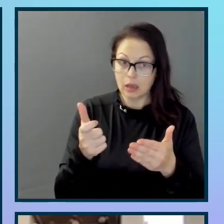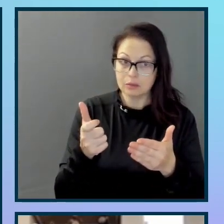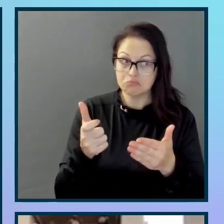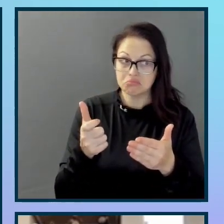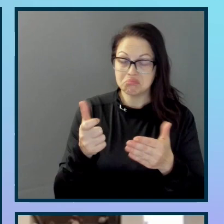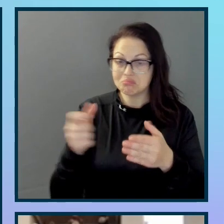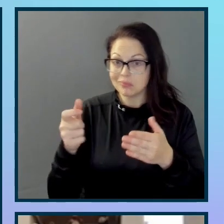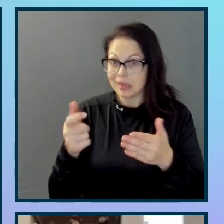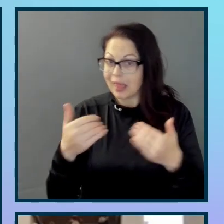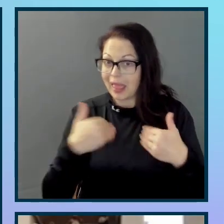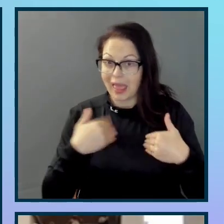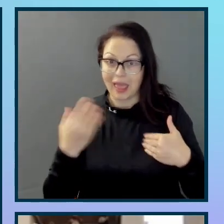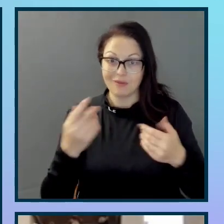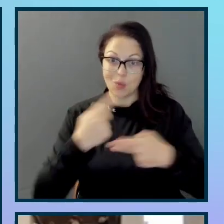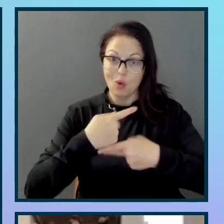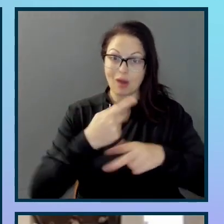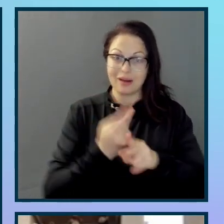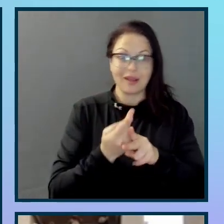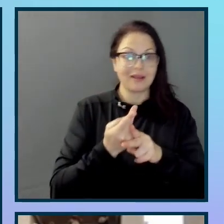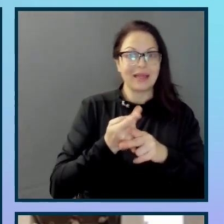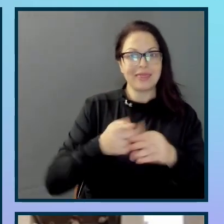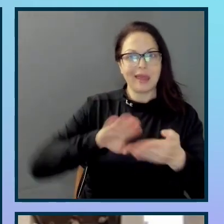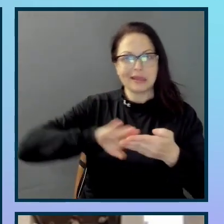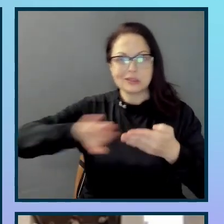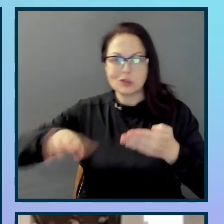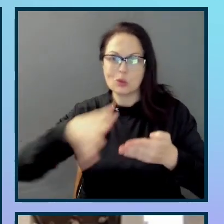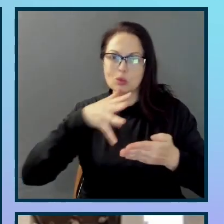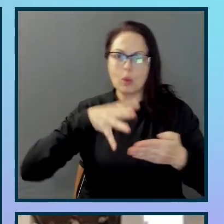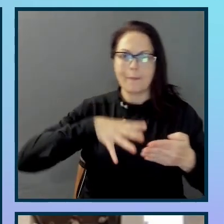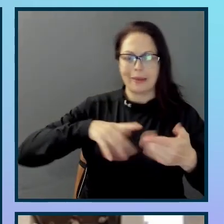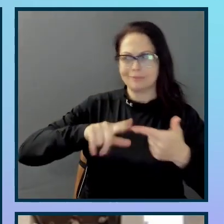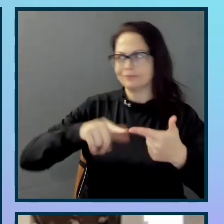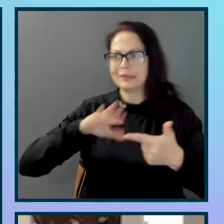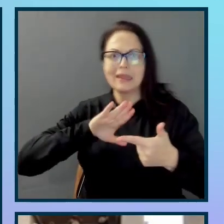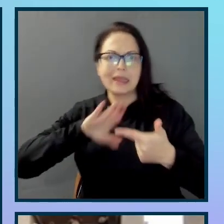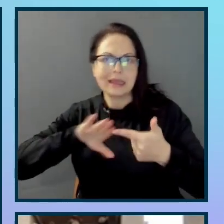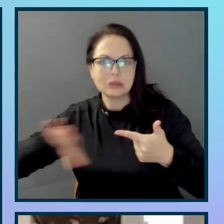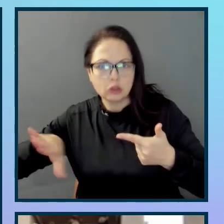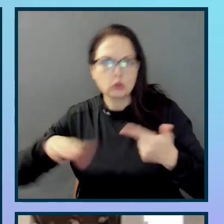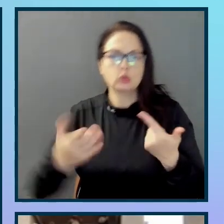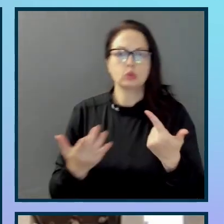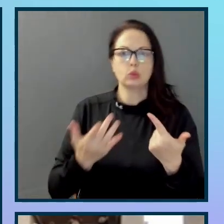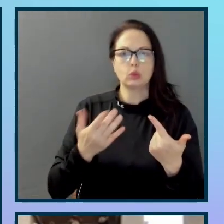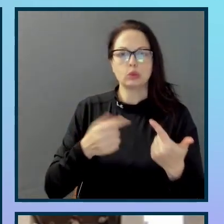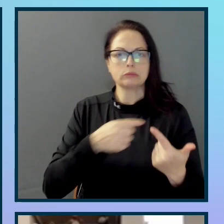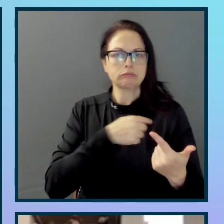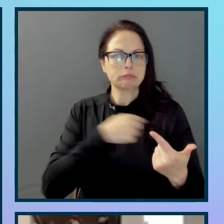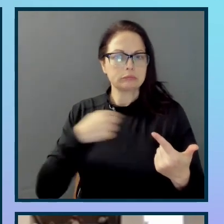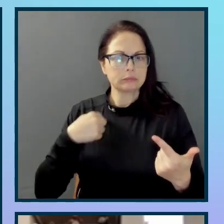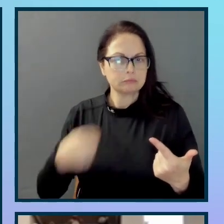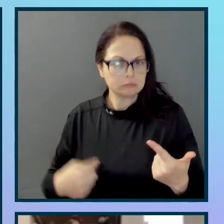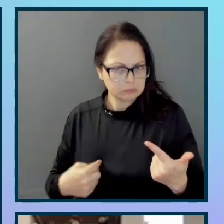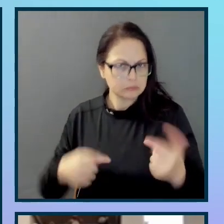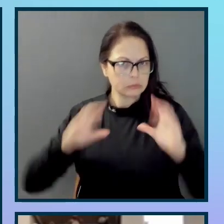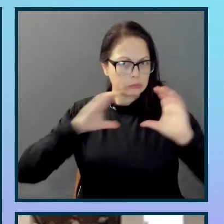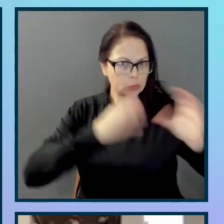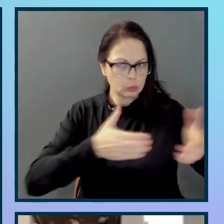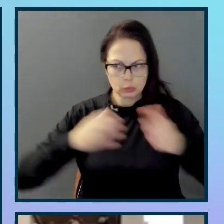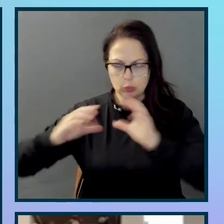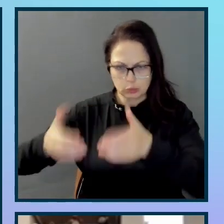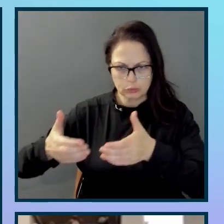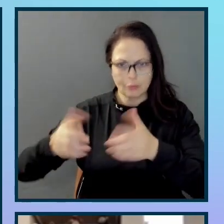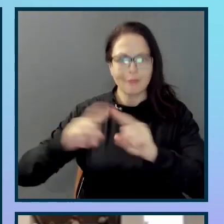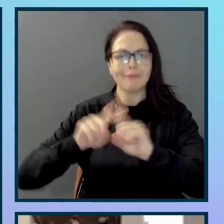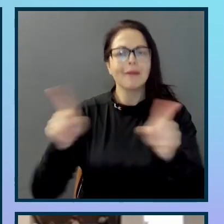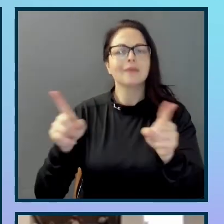or excluded some other part of society that we accept we want as customers. We need to recognize that there are disabled